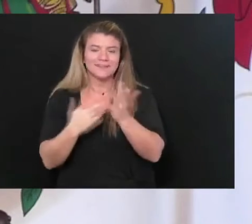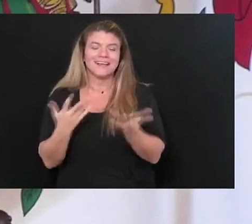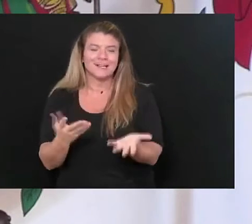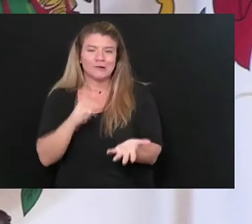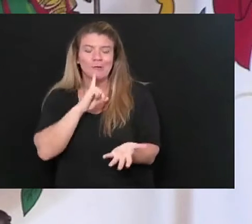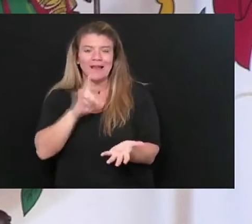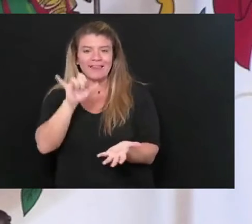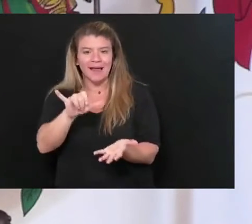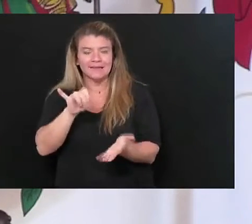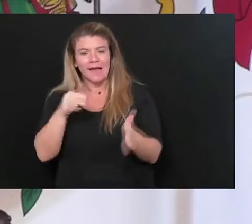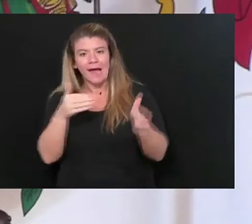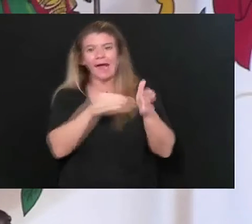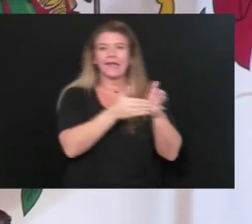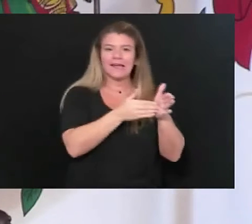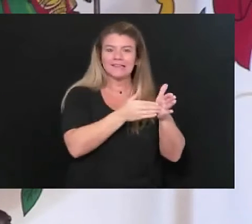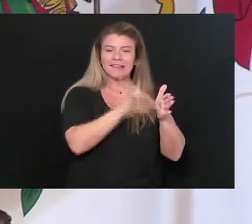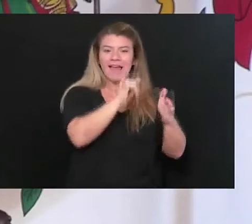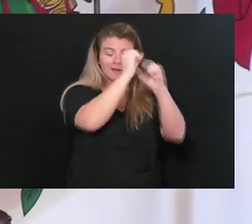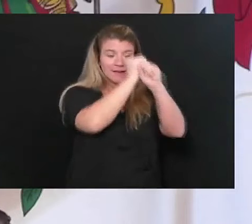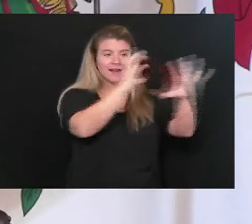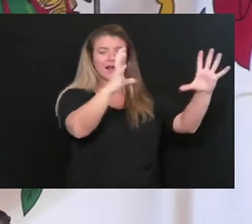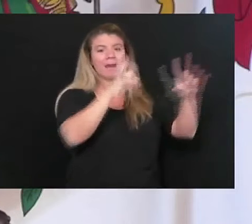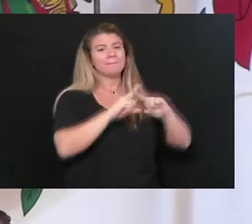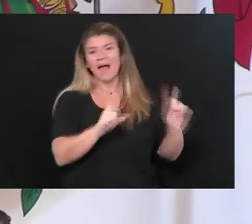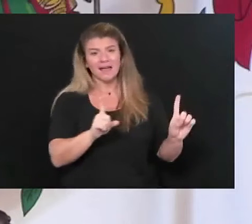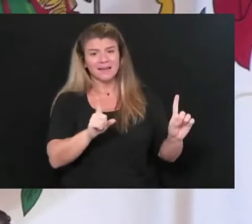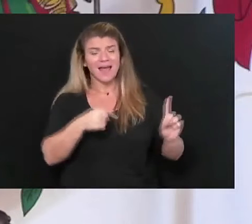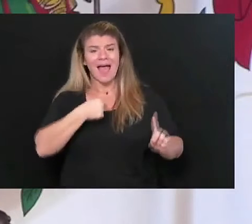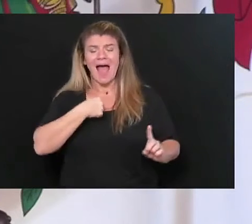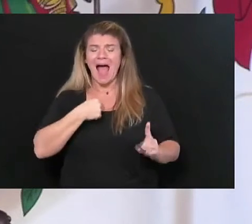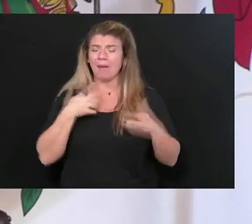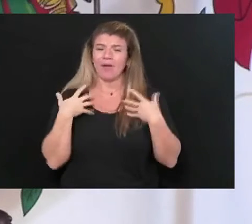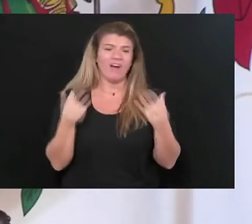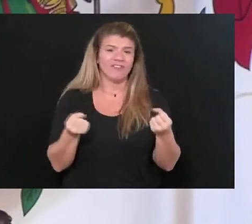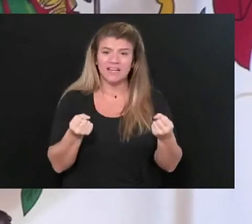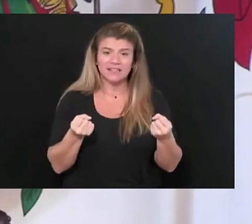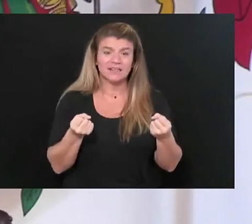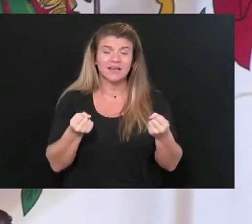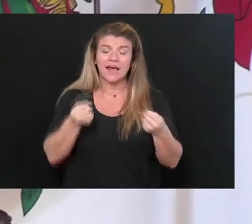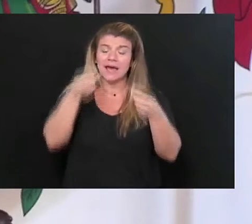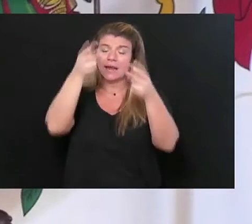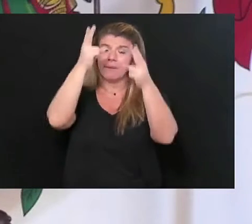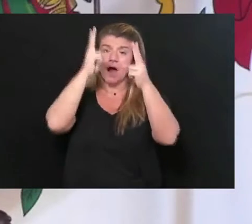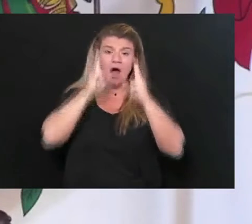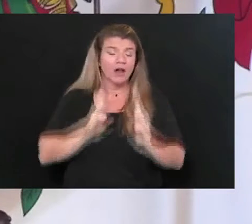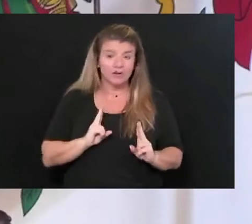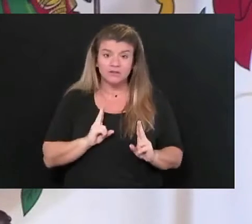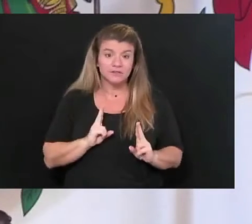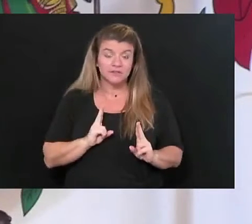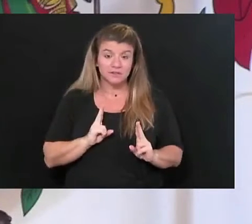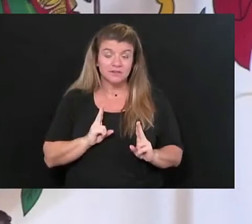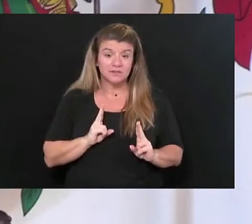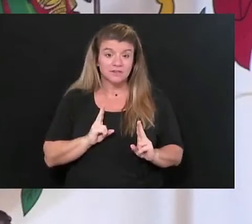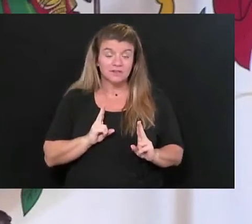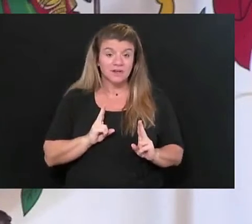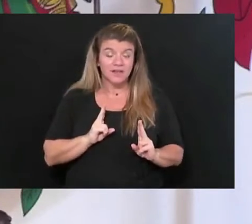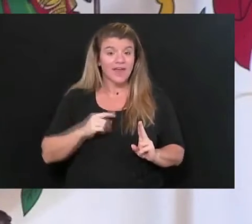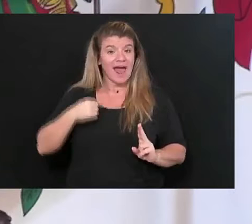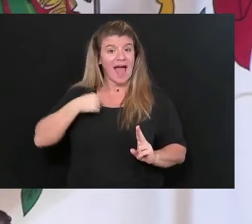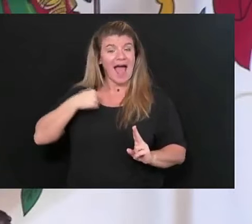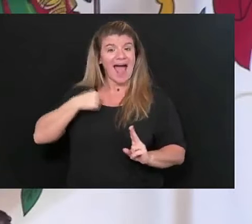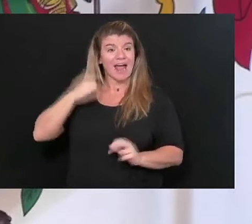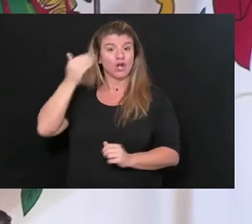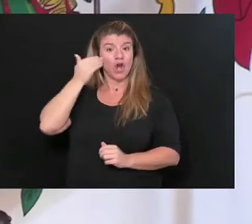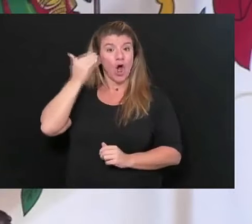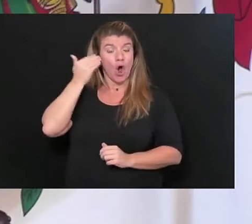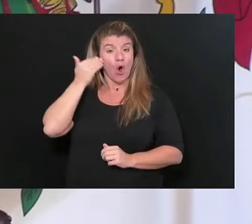I am confident and I am honored that I am confident in the fact